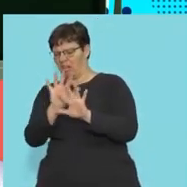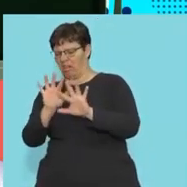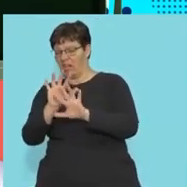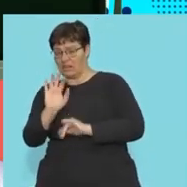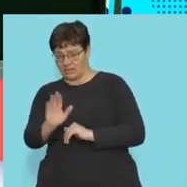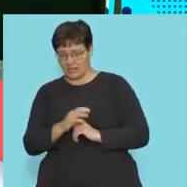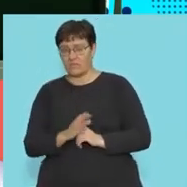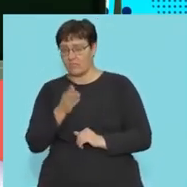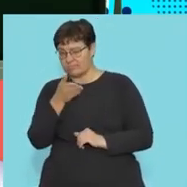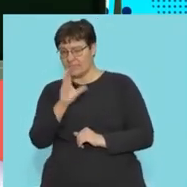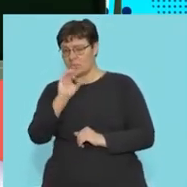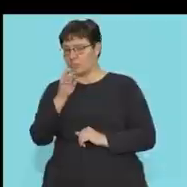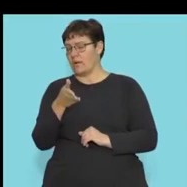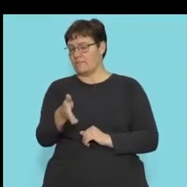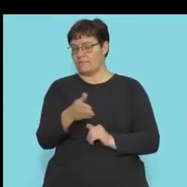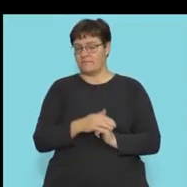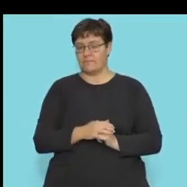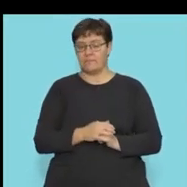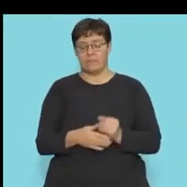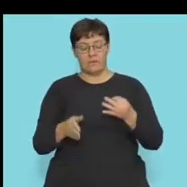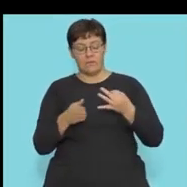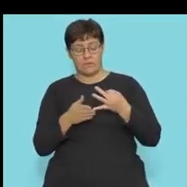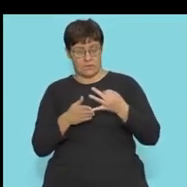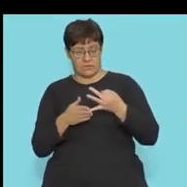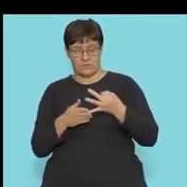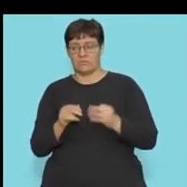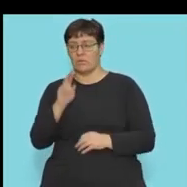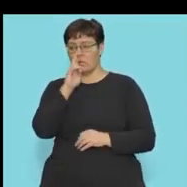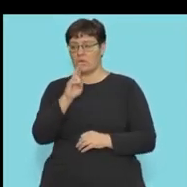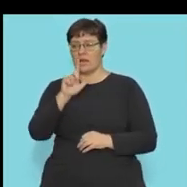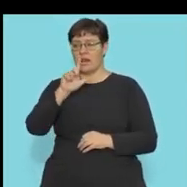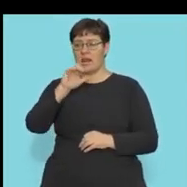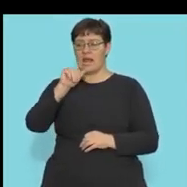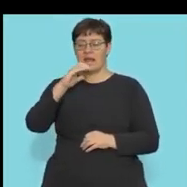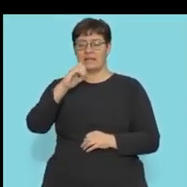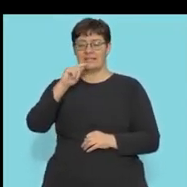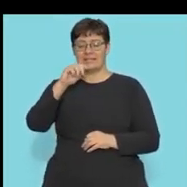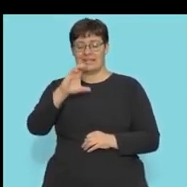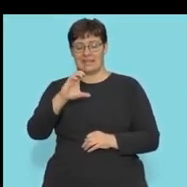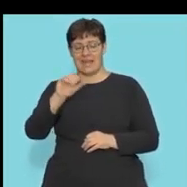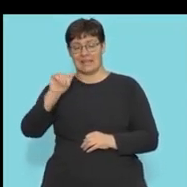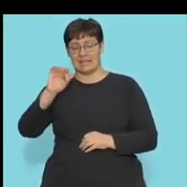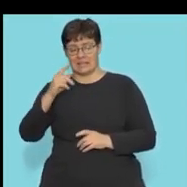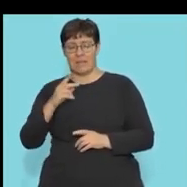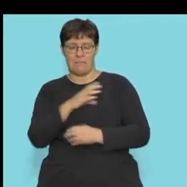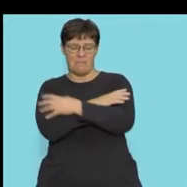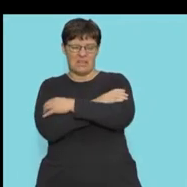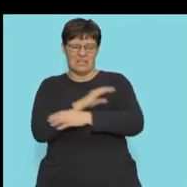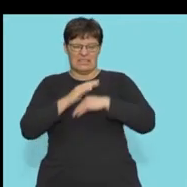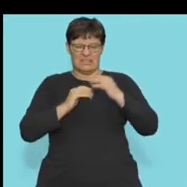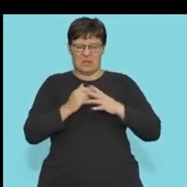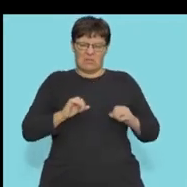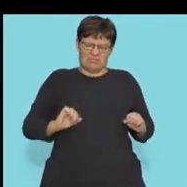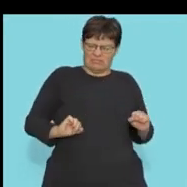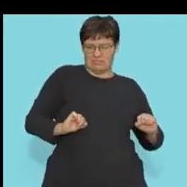presence of carbon dioxide. And finally, we looked at lactic acid being built up in the muscles during